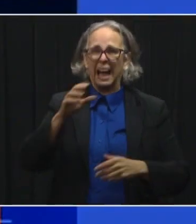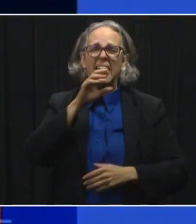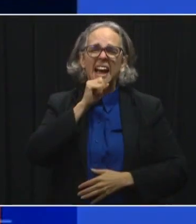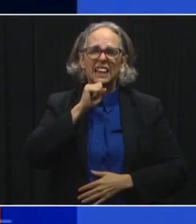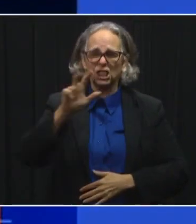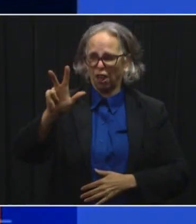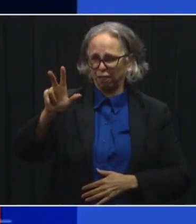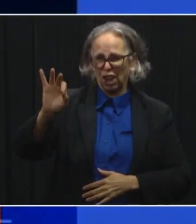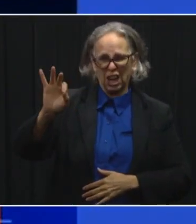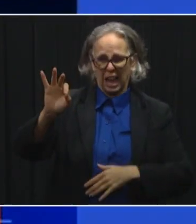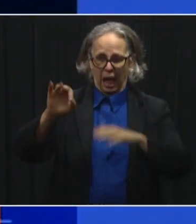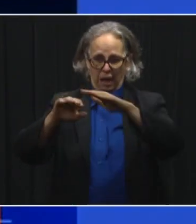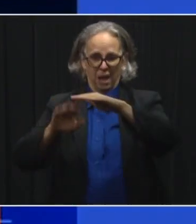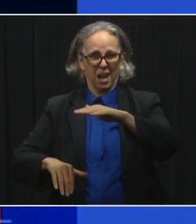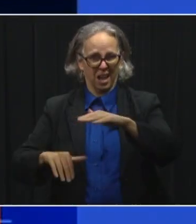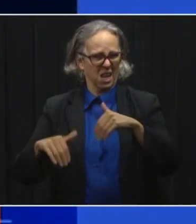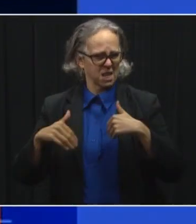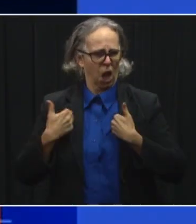out.